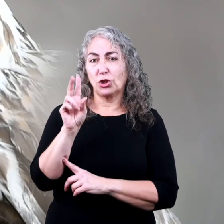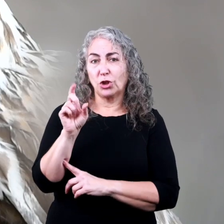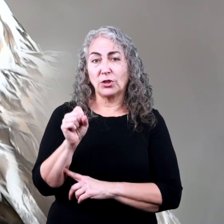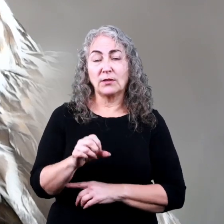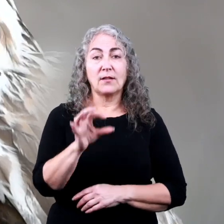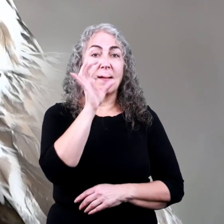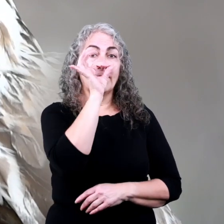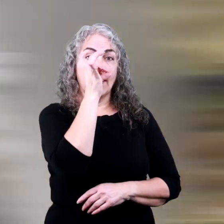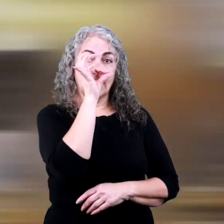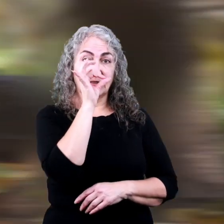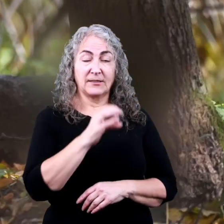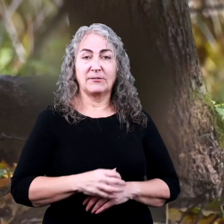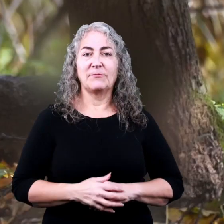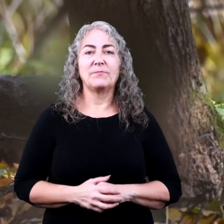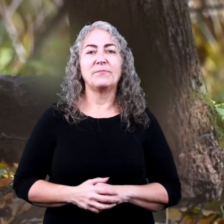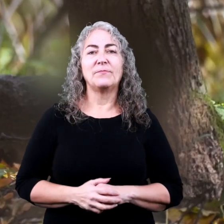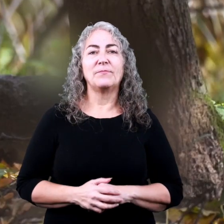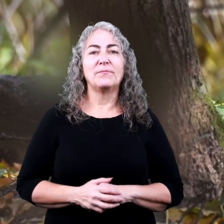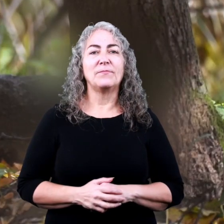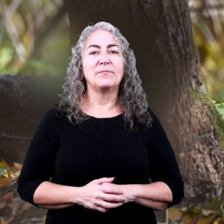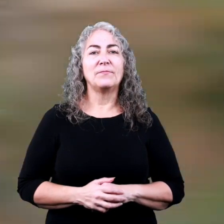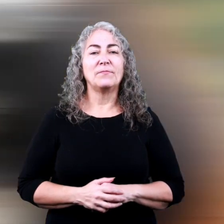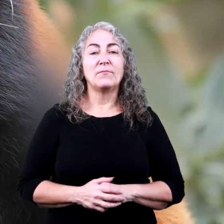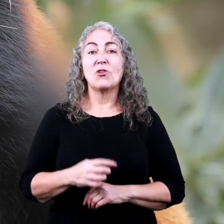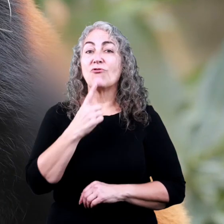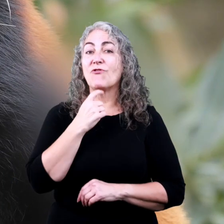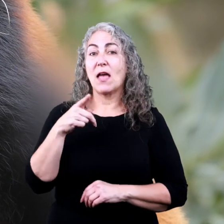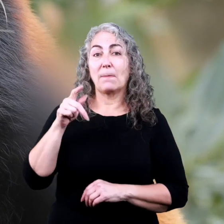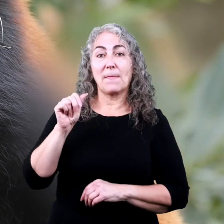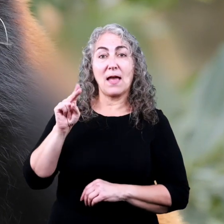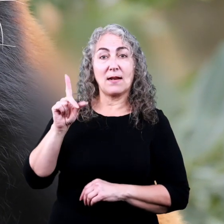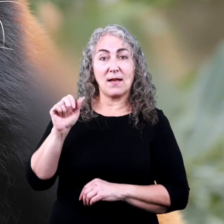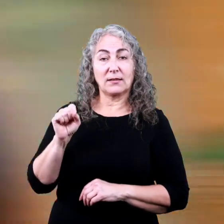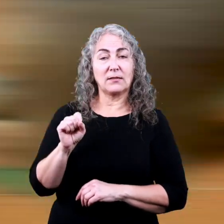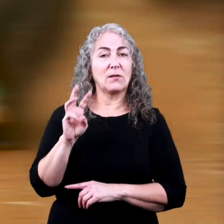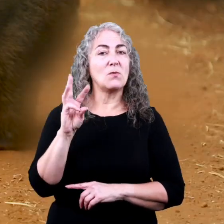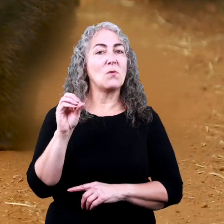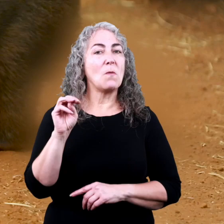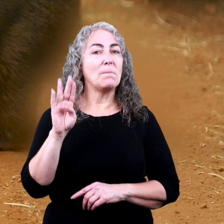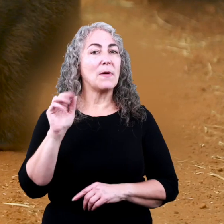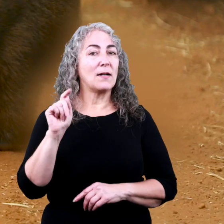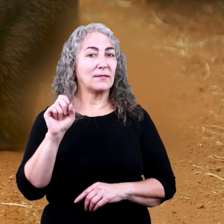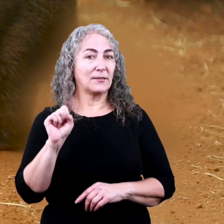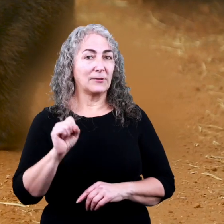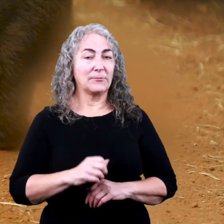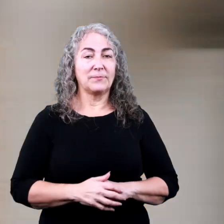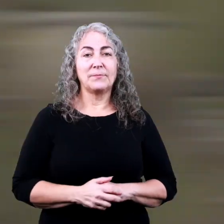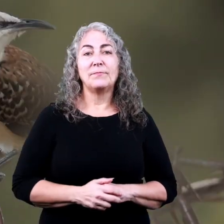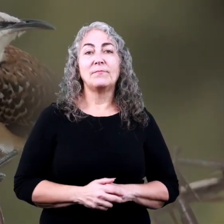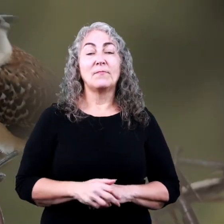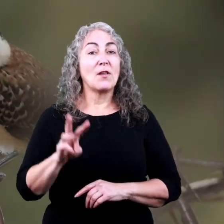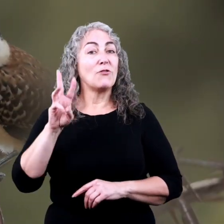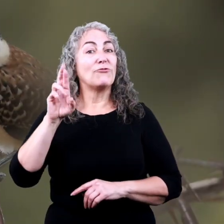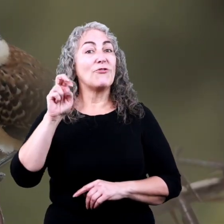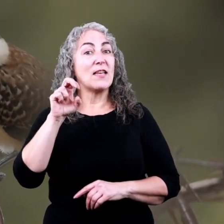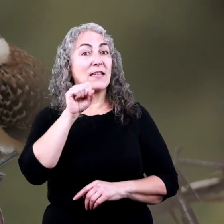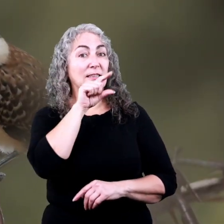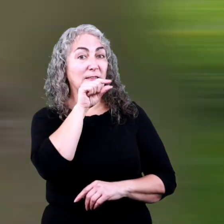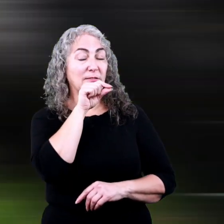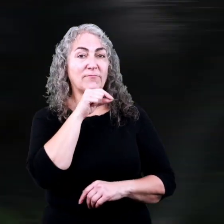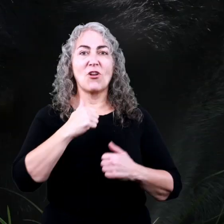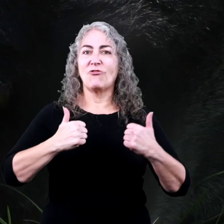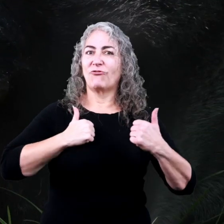buzzards, foxes, red pandas, wombats, wrens,